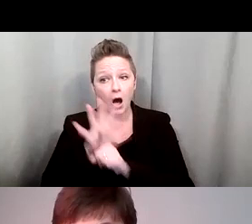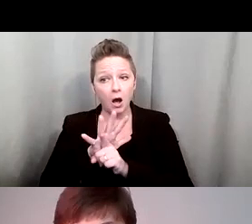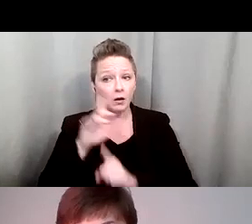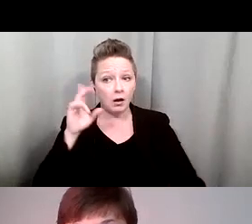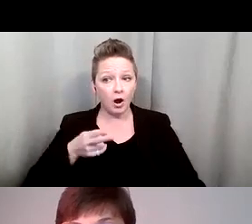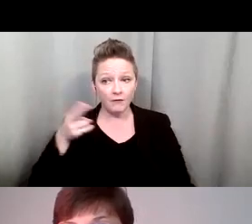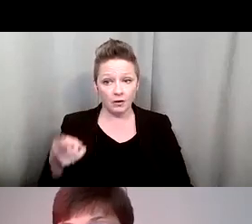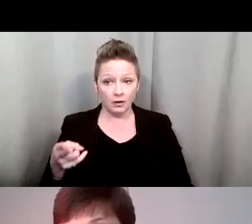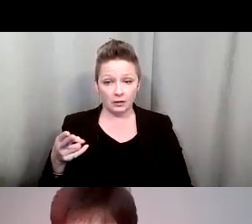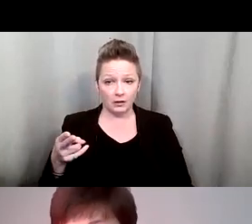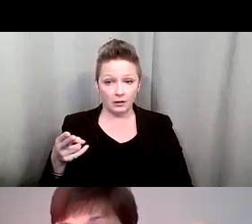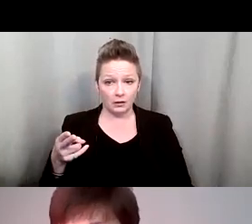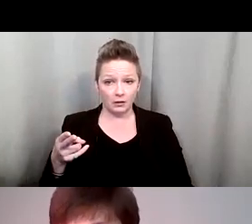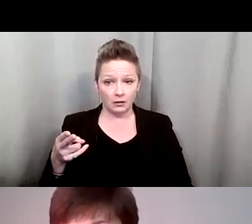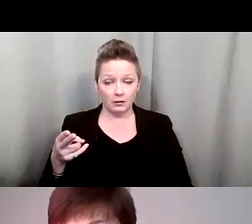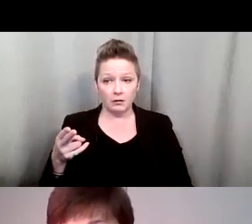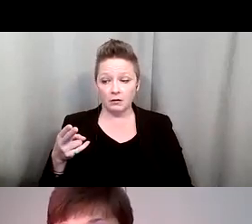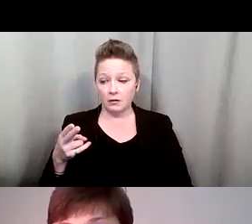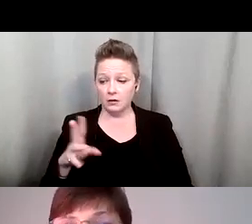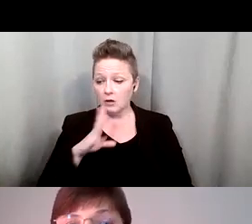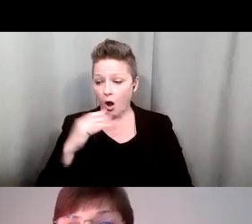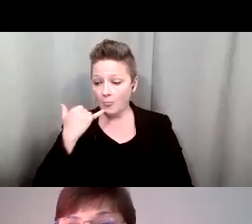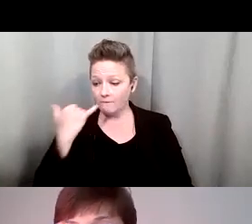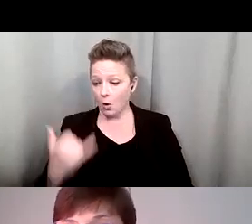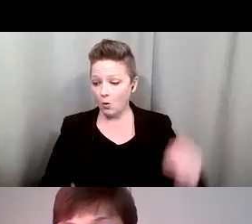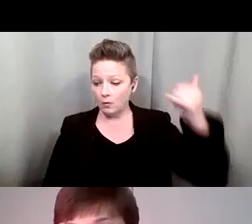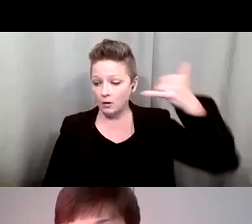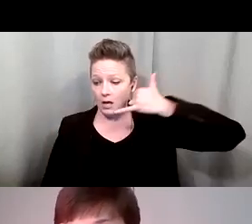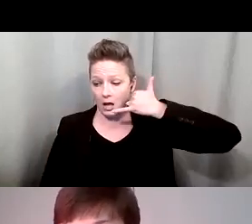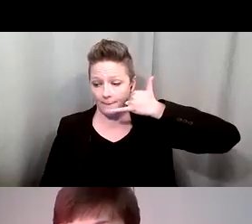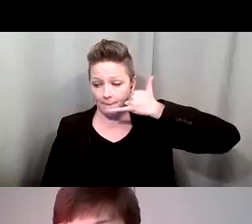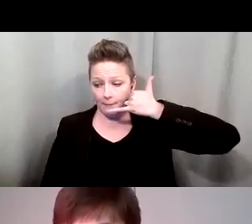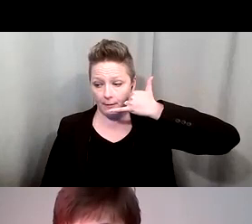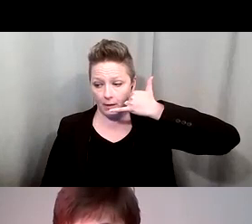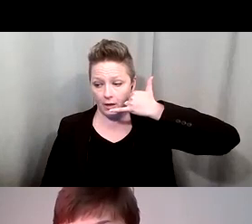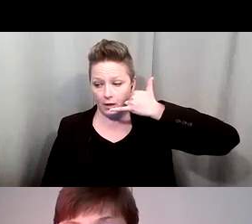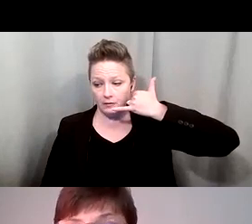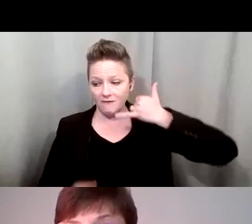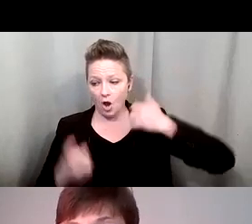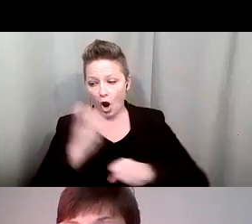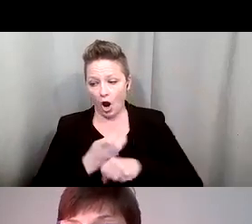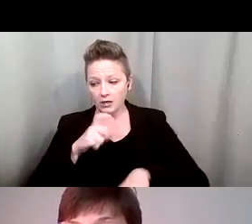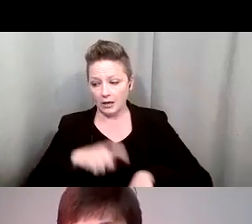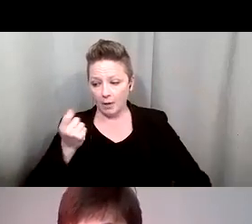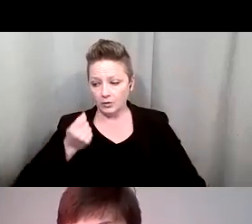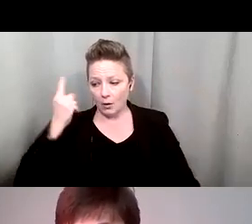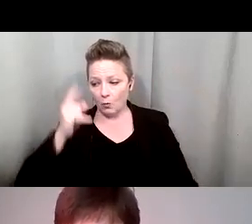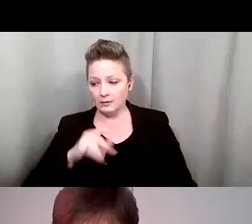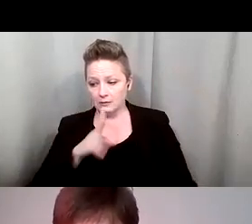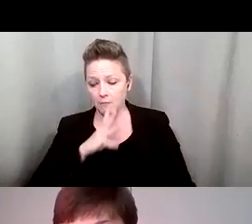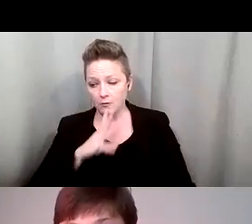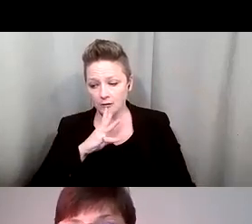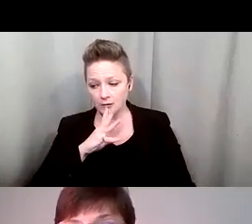because when they talk to somebody on the phone, they have a hard time understanding what's spoken. But this way, the communication